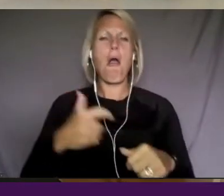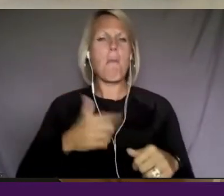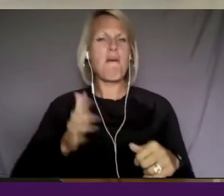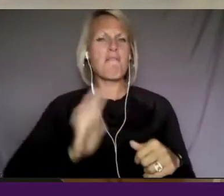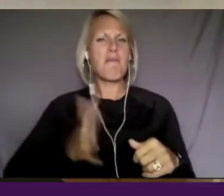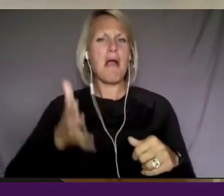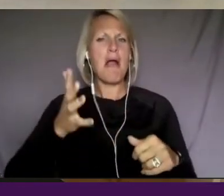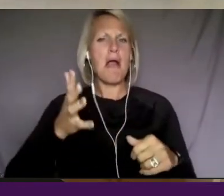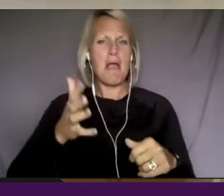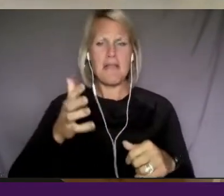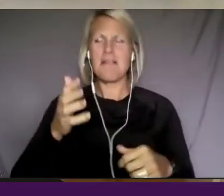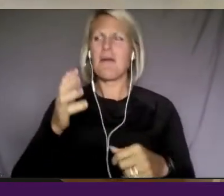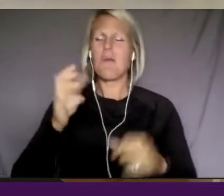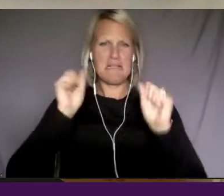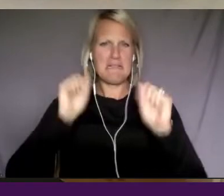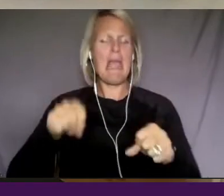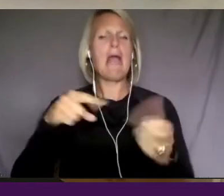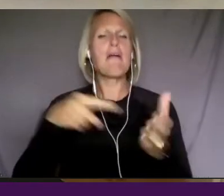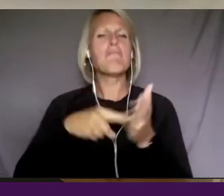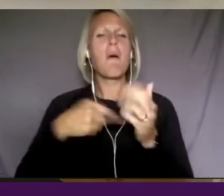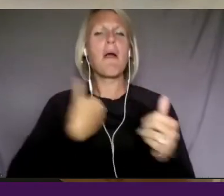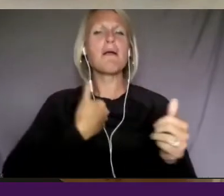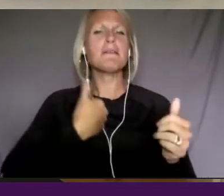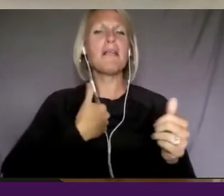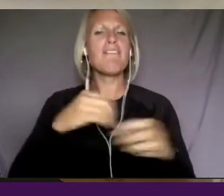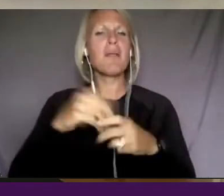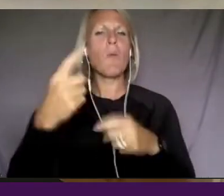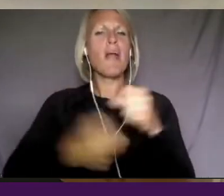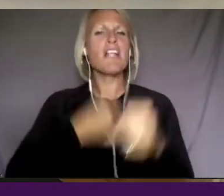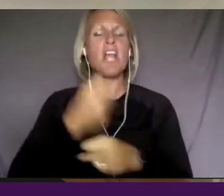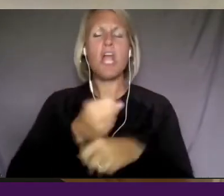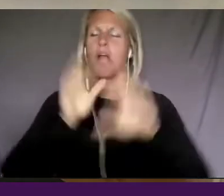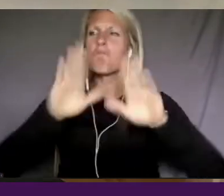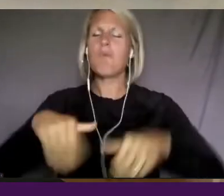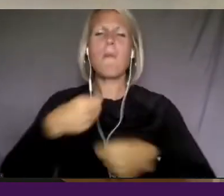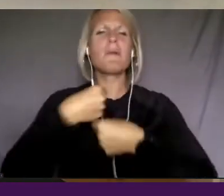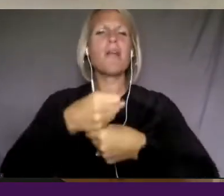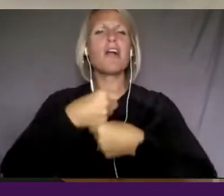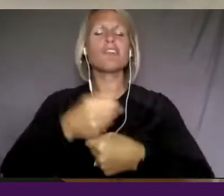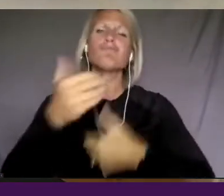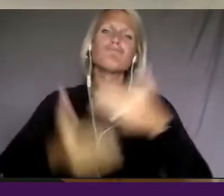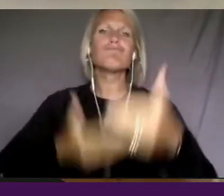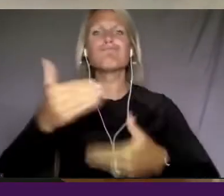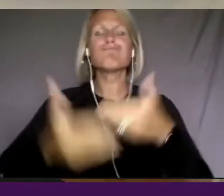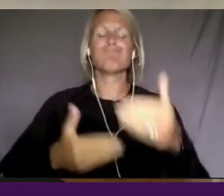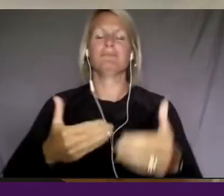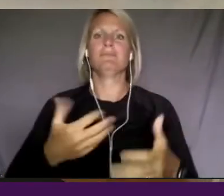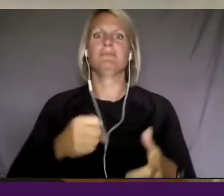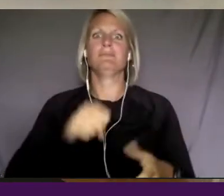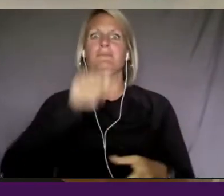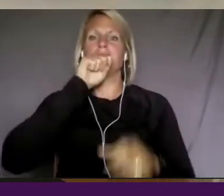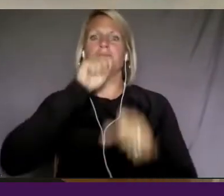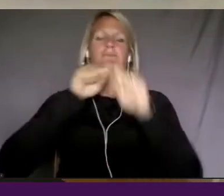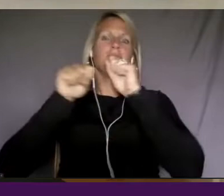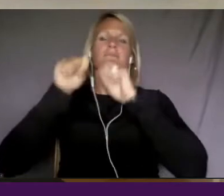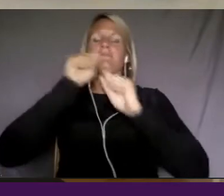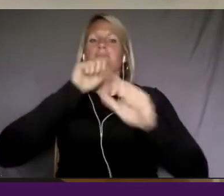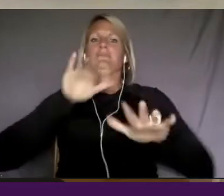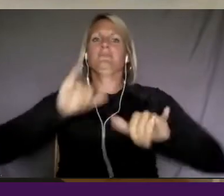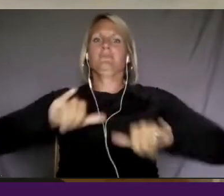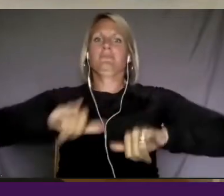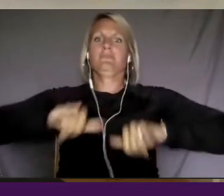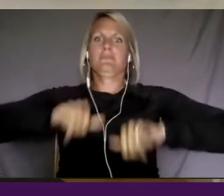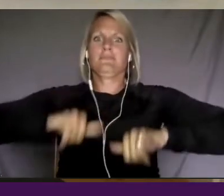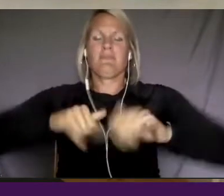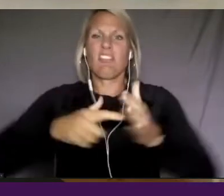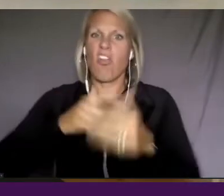raise the balance of the funding in a year and go into production. And it ended up taking, you know, a long time